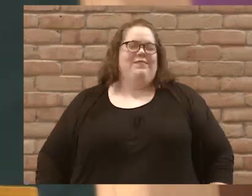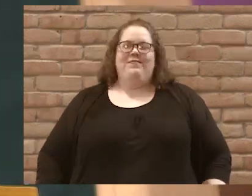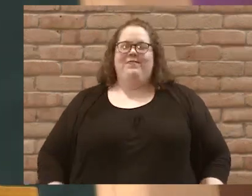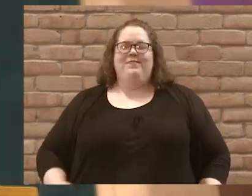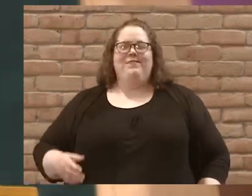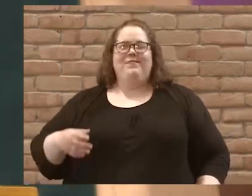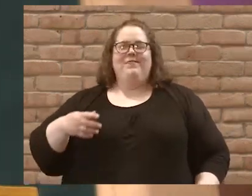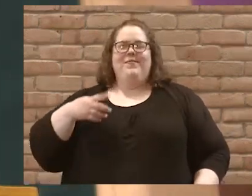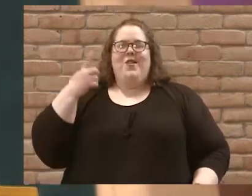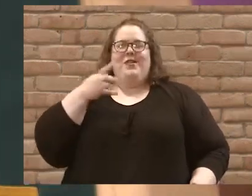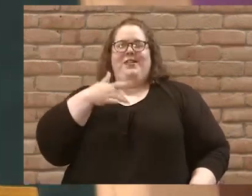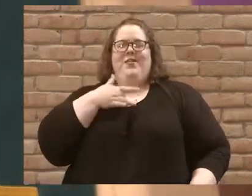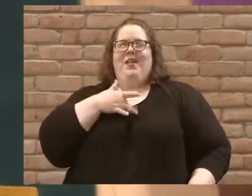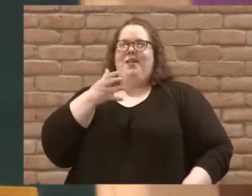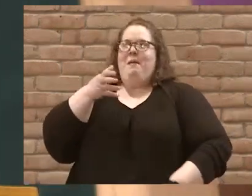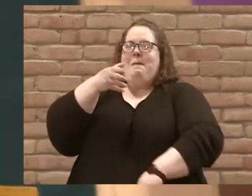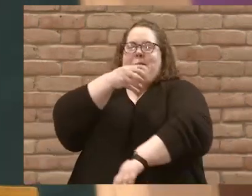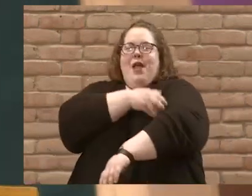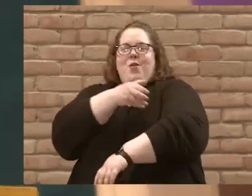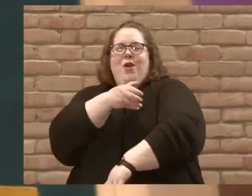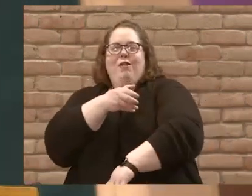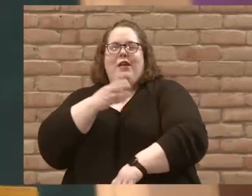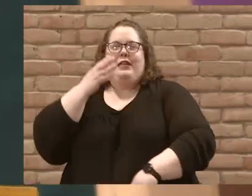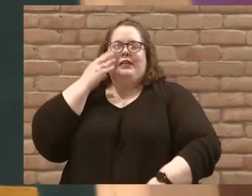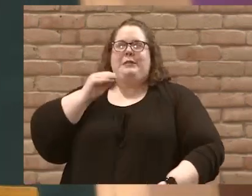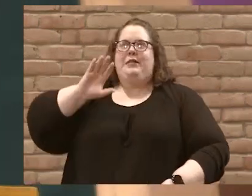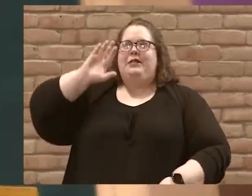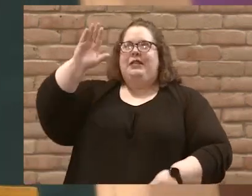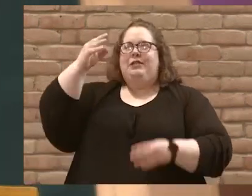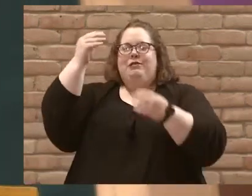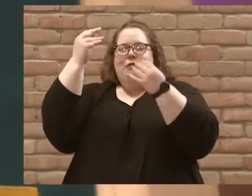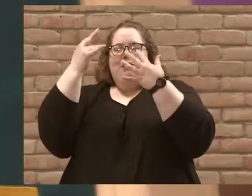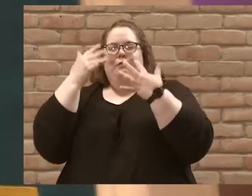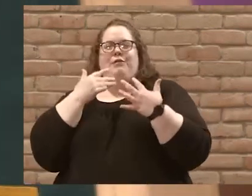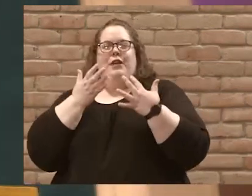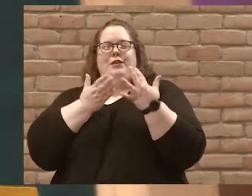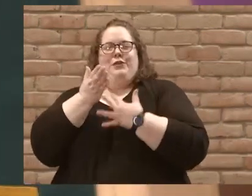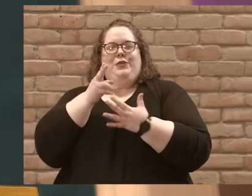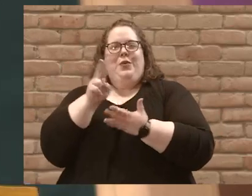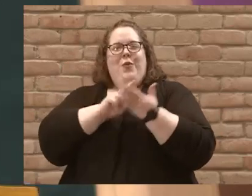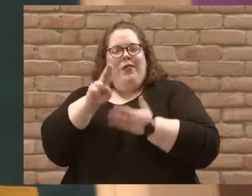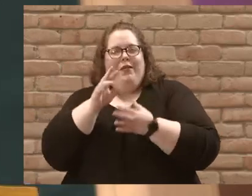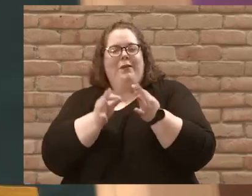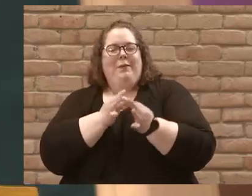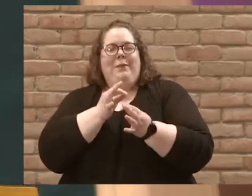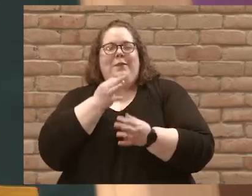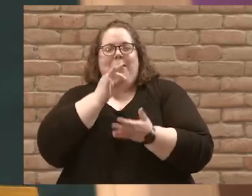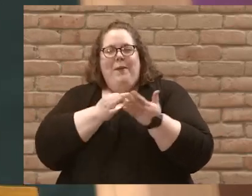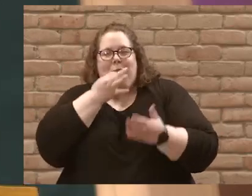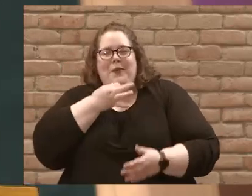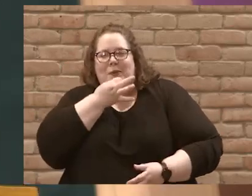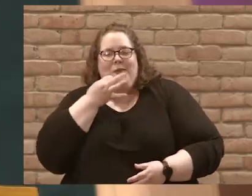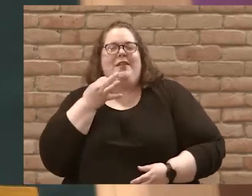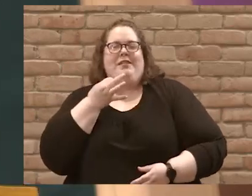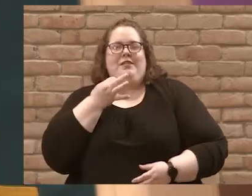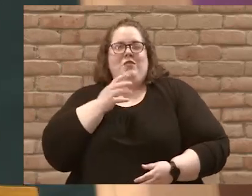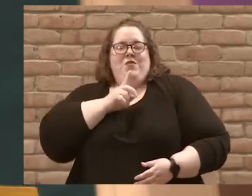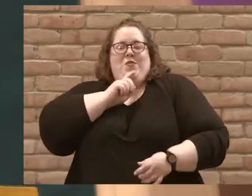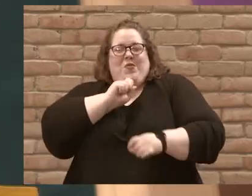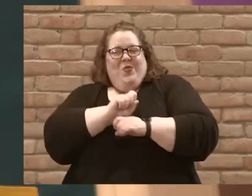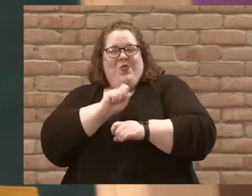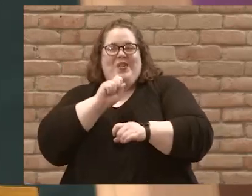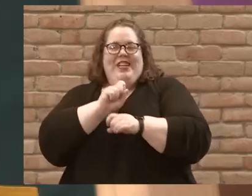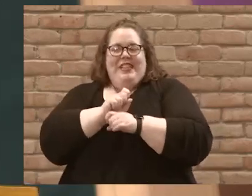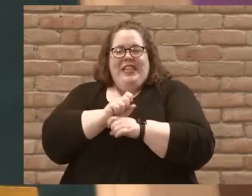Transcribed The grace of Jesus in such a tangible way through Holy Communion, where we physically get to